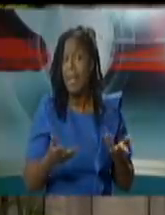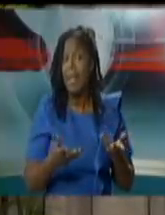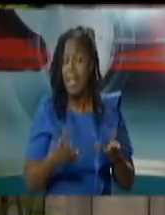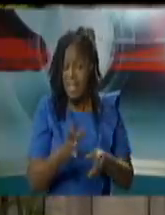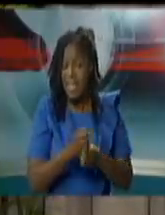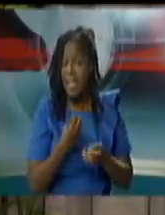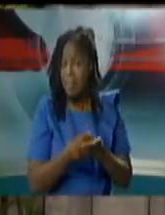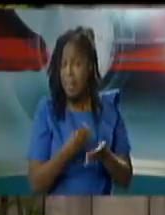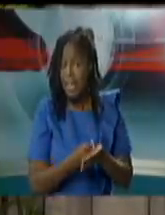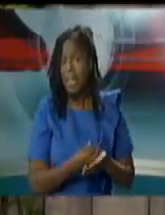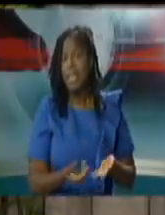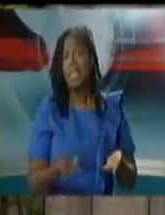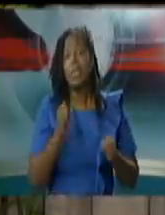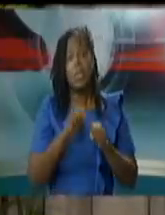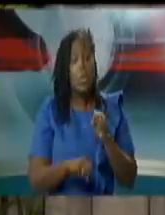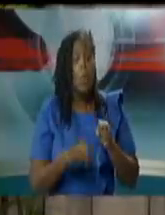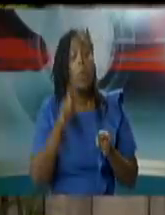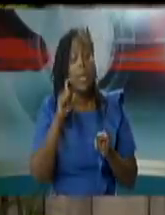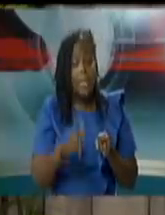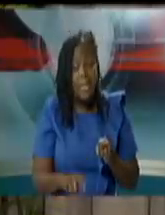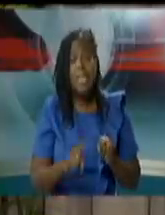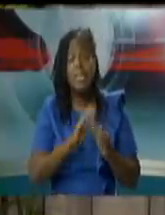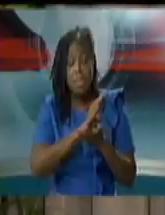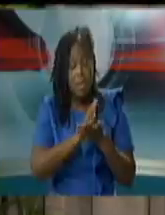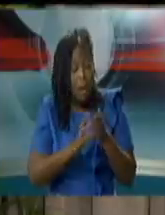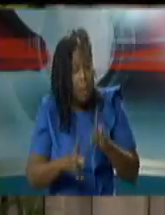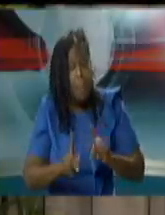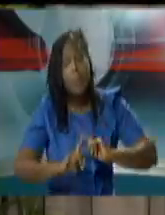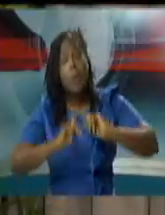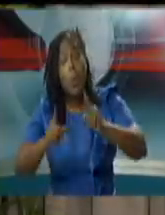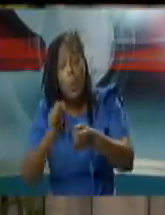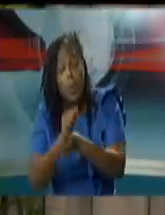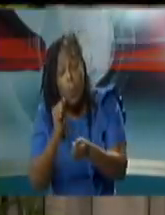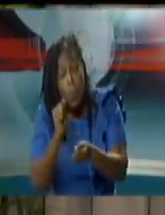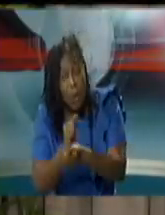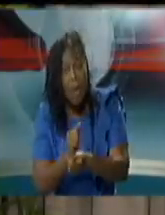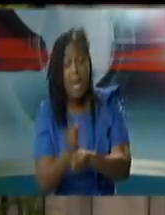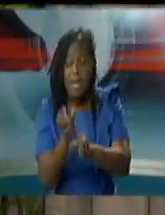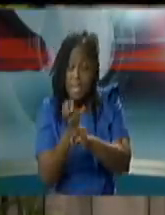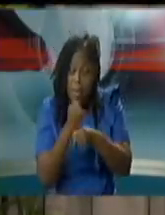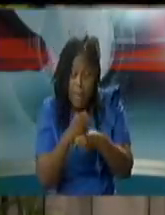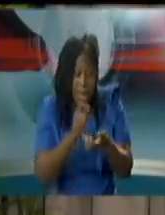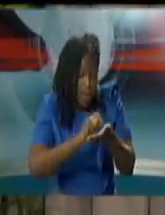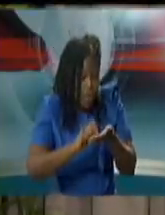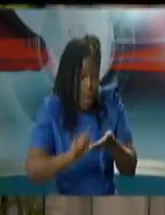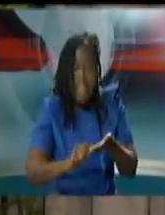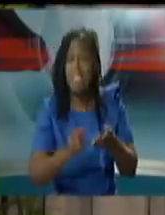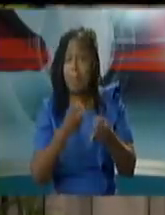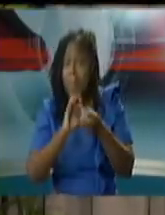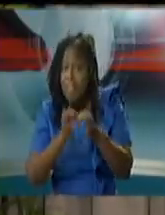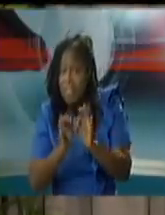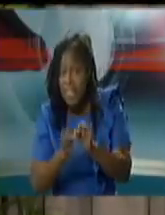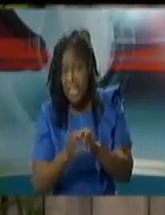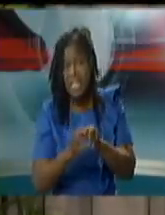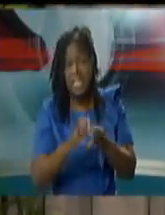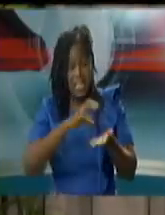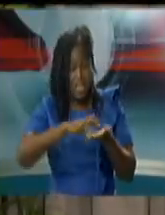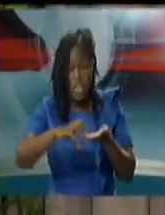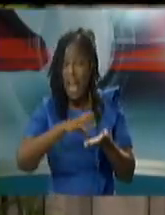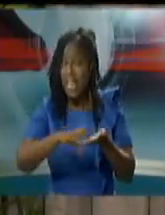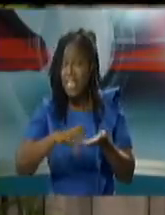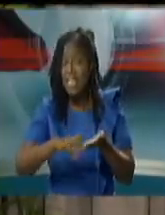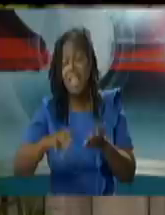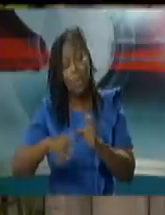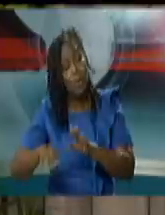public service is under constant watch the honorable prime minister has been very very very careful in monitoring us as